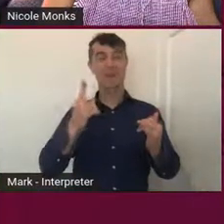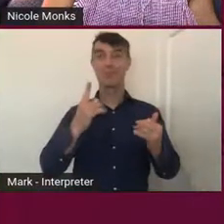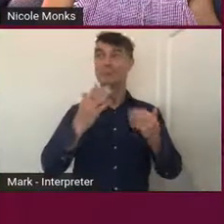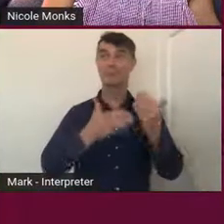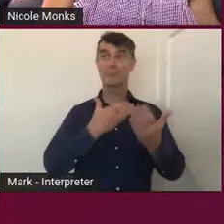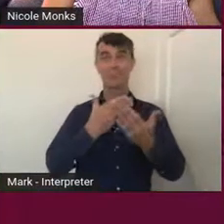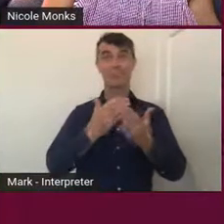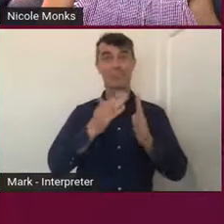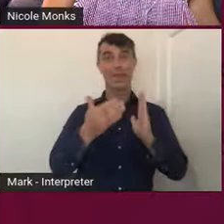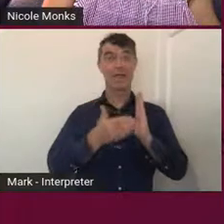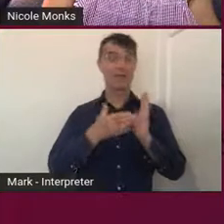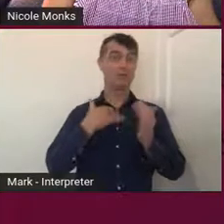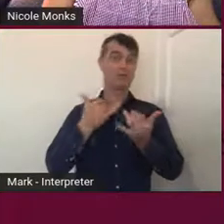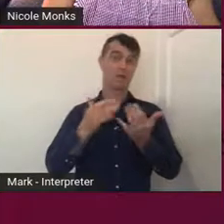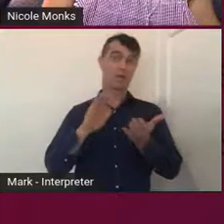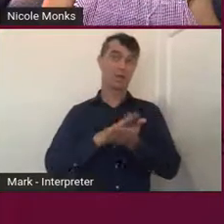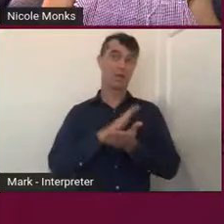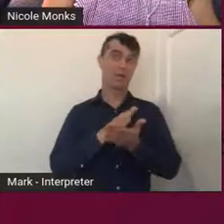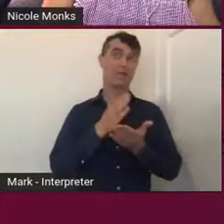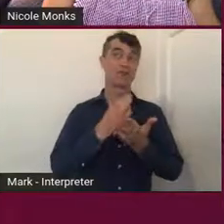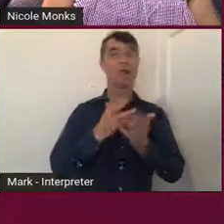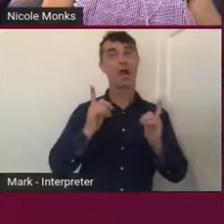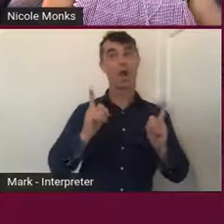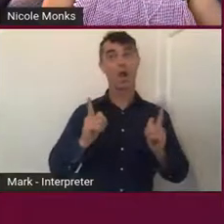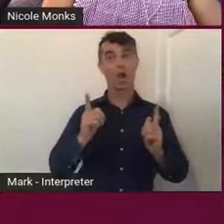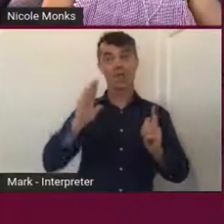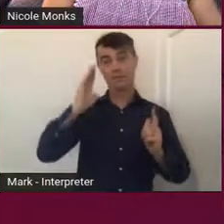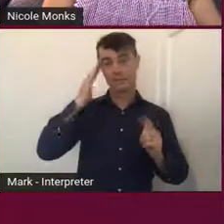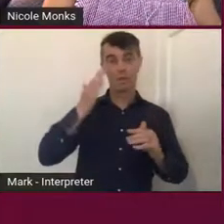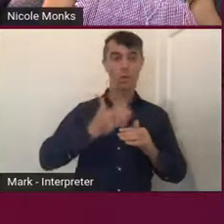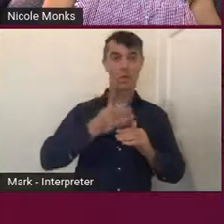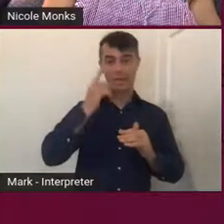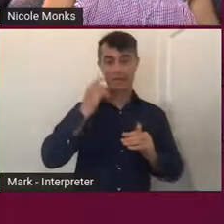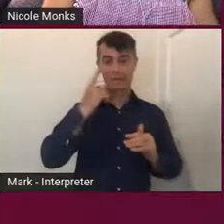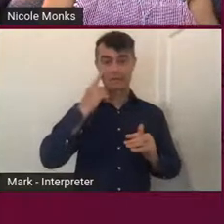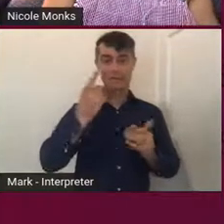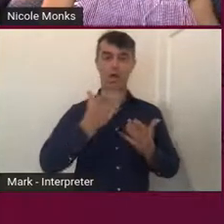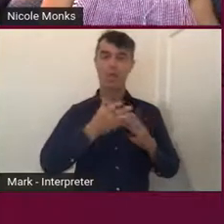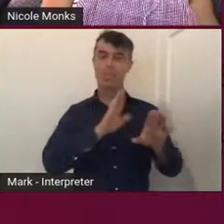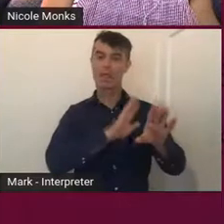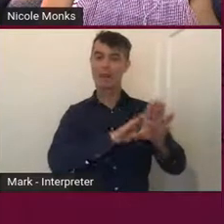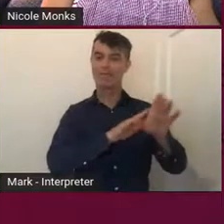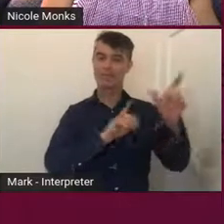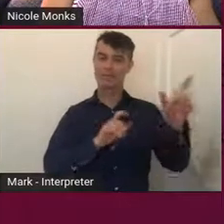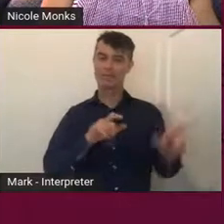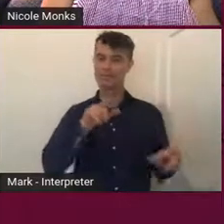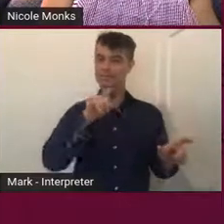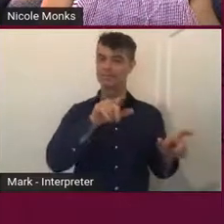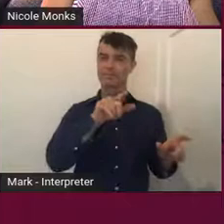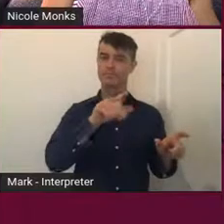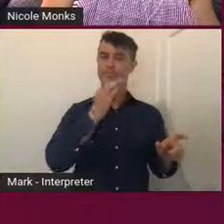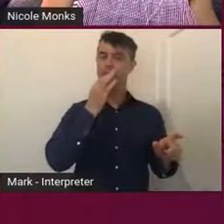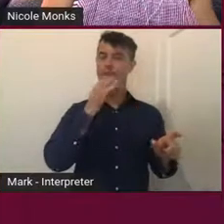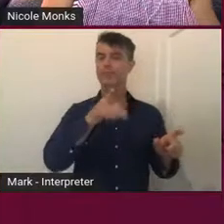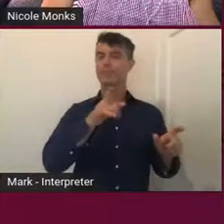but it really did take quite a lot of work. And so you can see there on the left in that image, there were the little